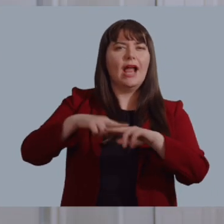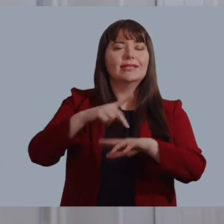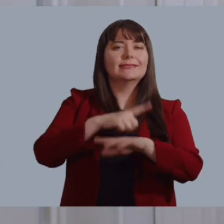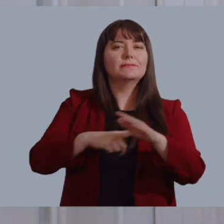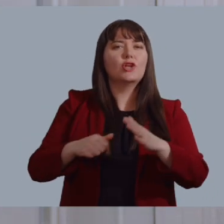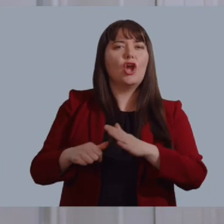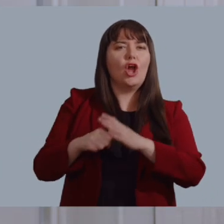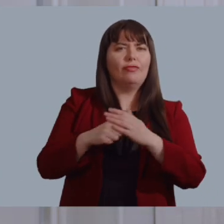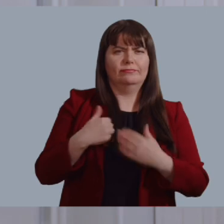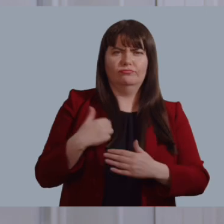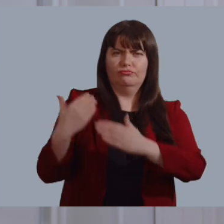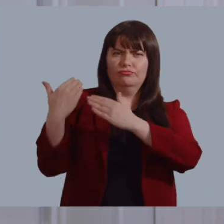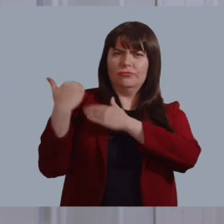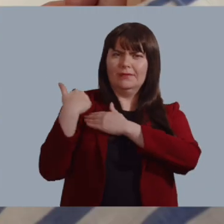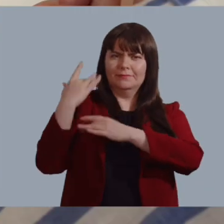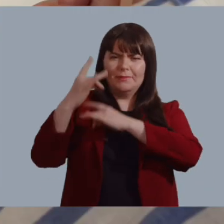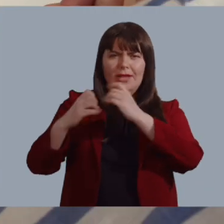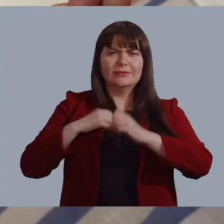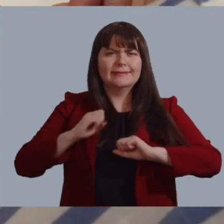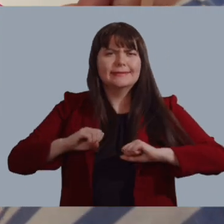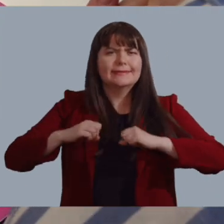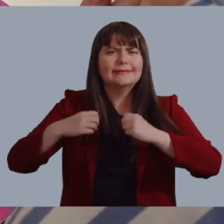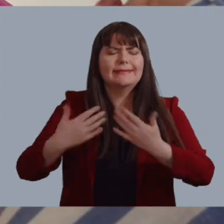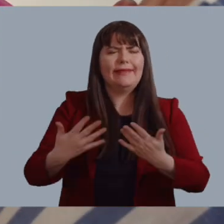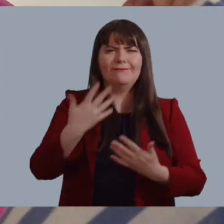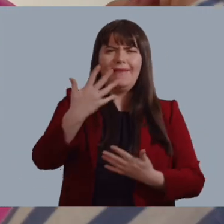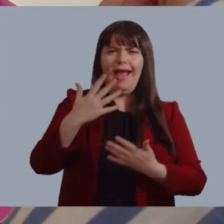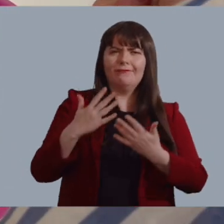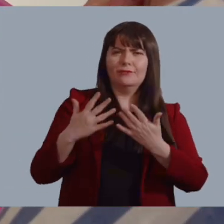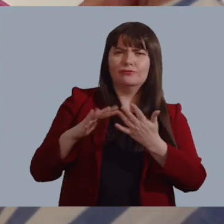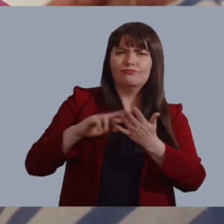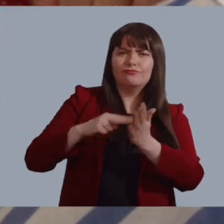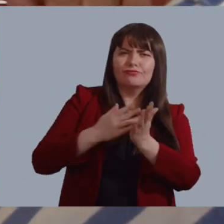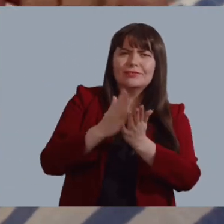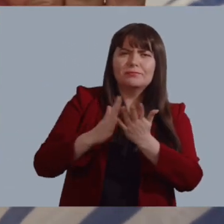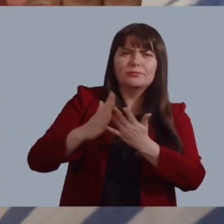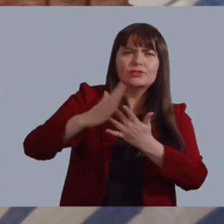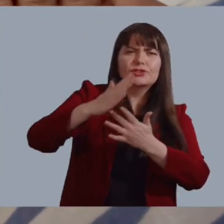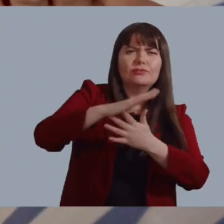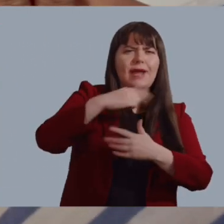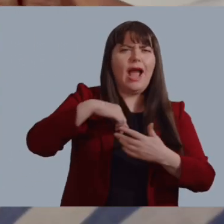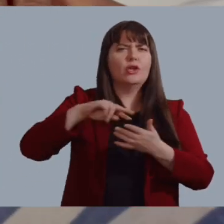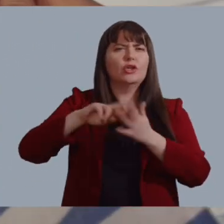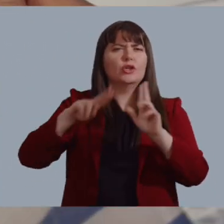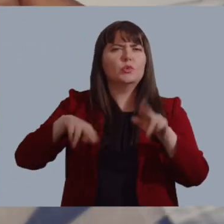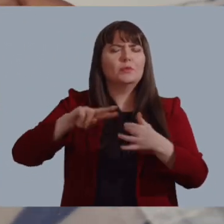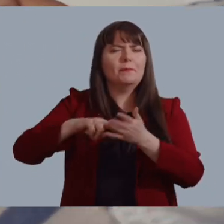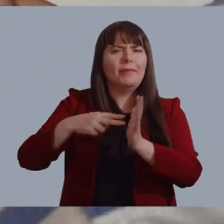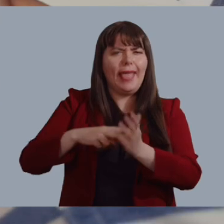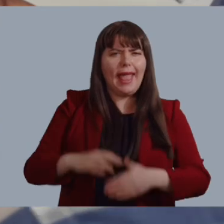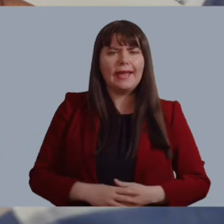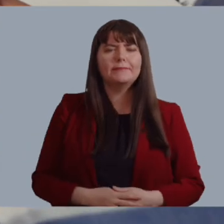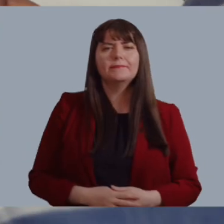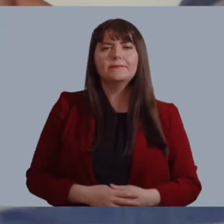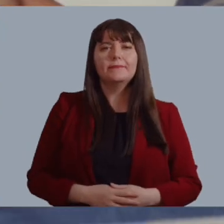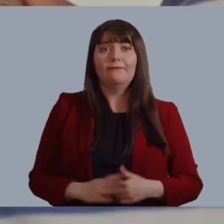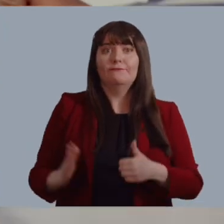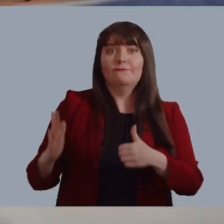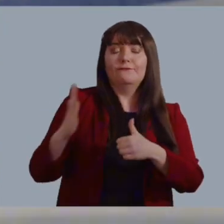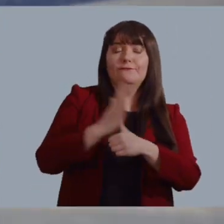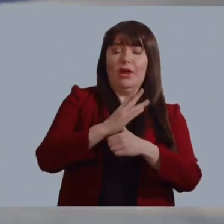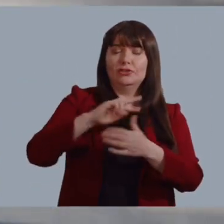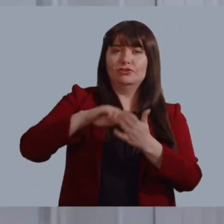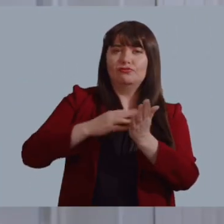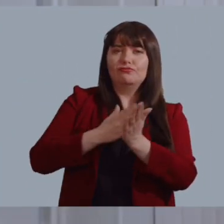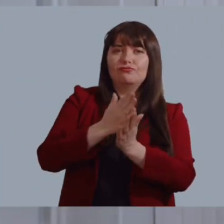of the National Disability Authority. I am responsible for ensuring delivery of the five strategic priorities in our new strategic